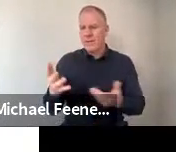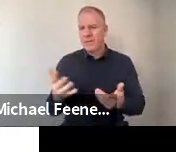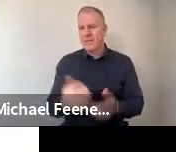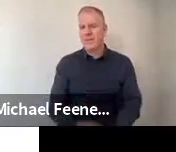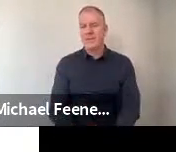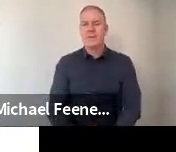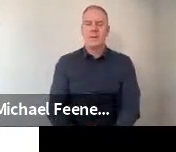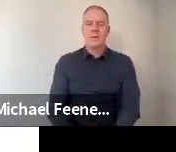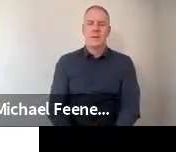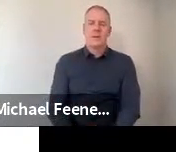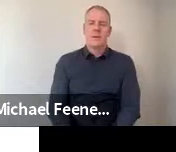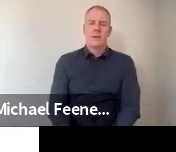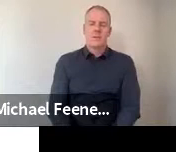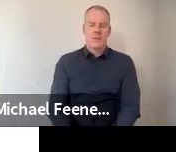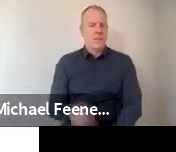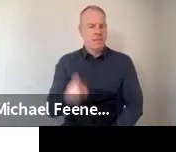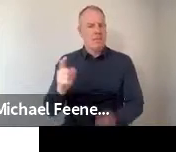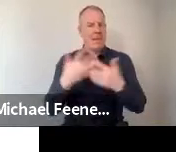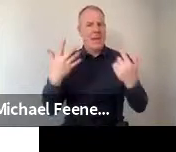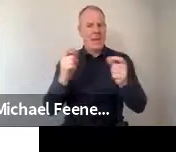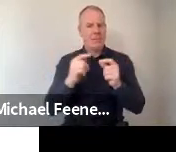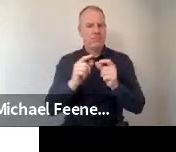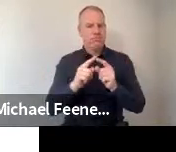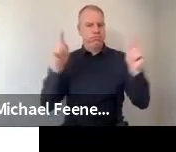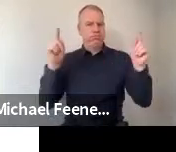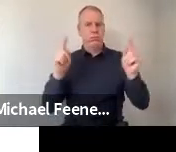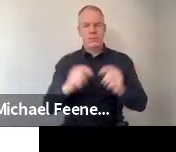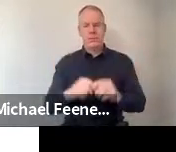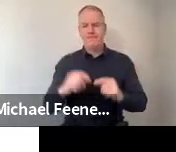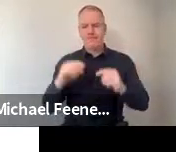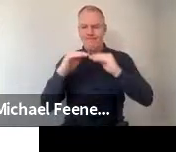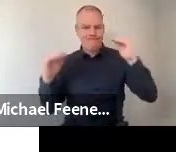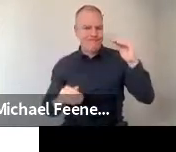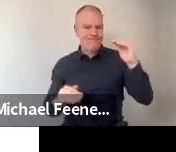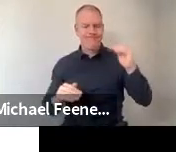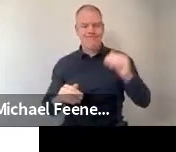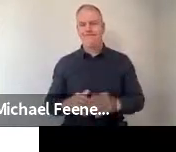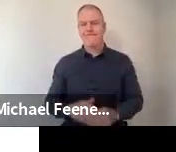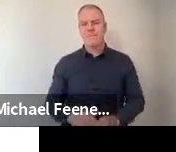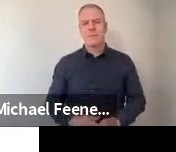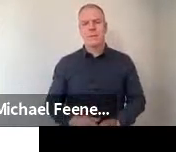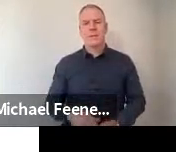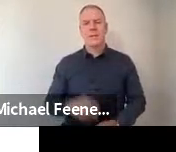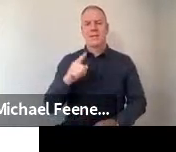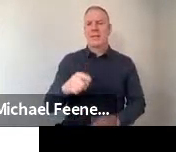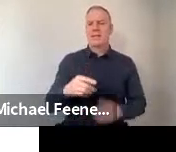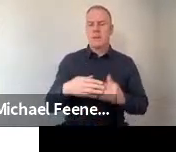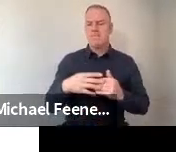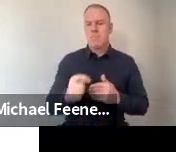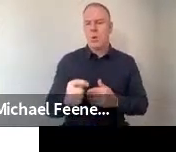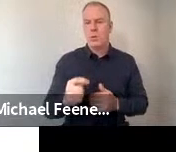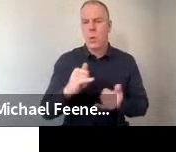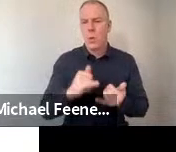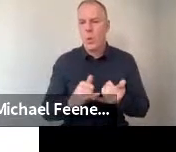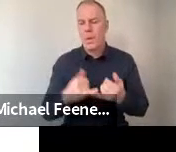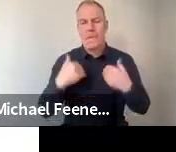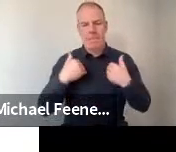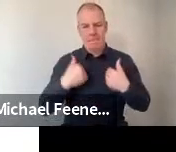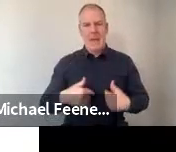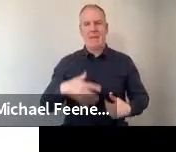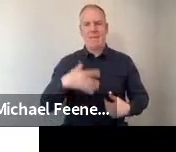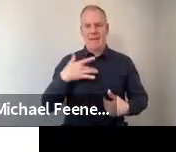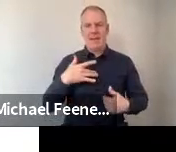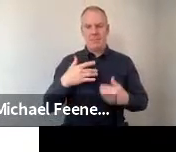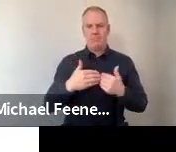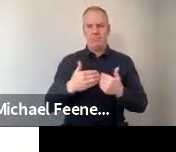decision-making. So that was a big gap. And that gap was stronger with men than with